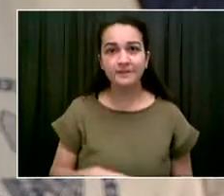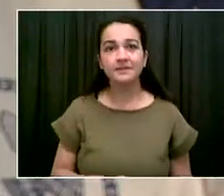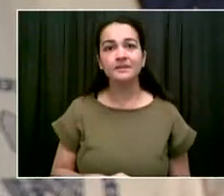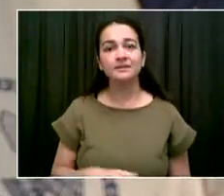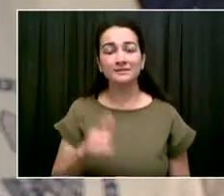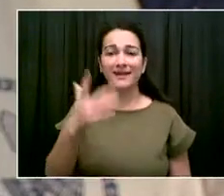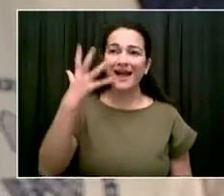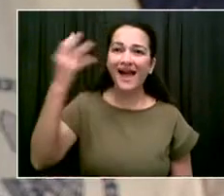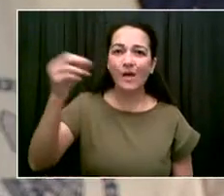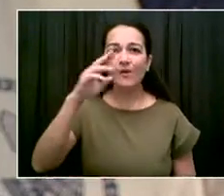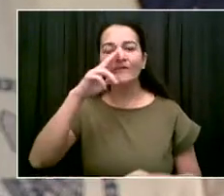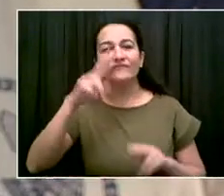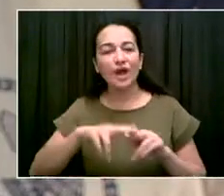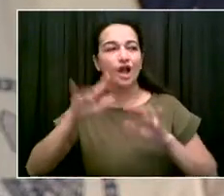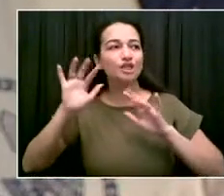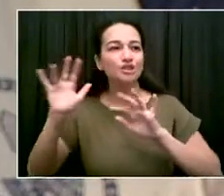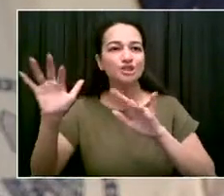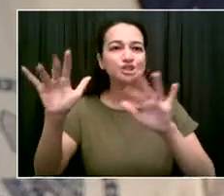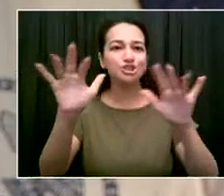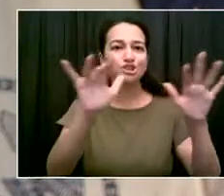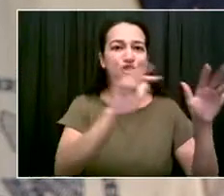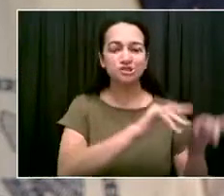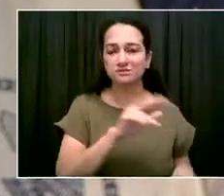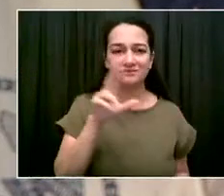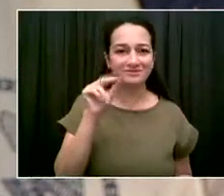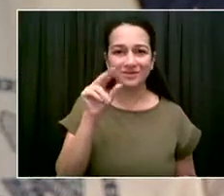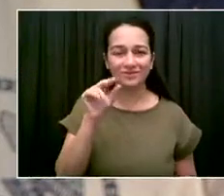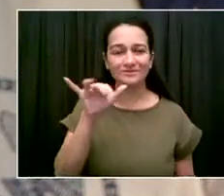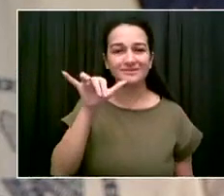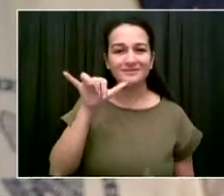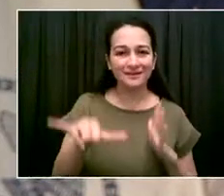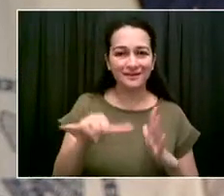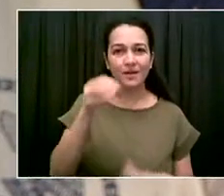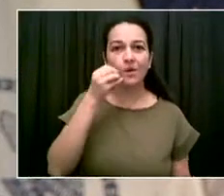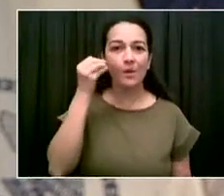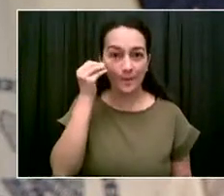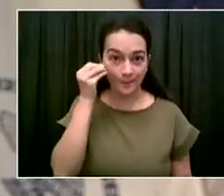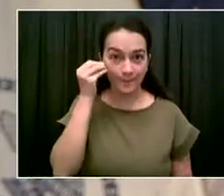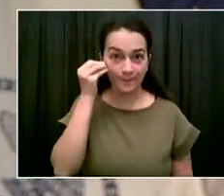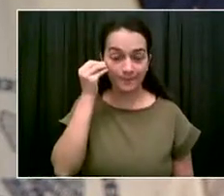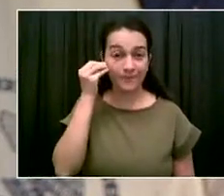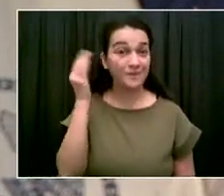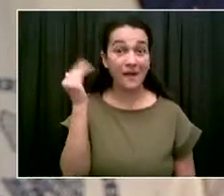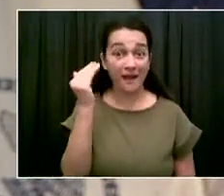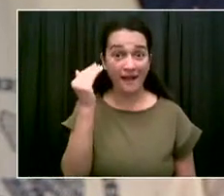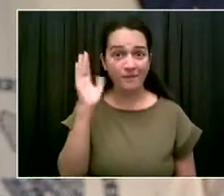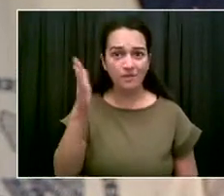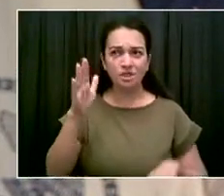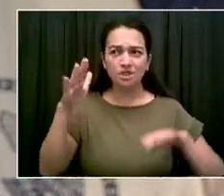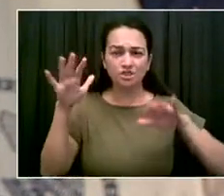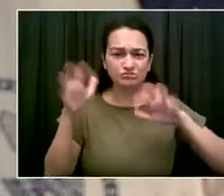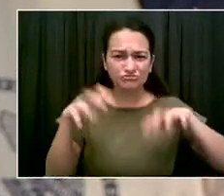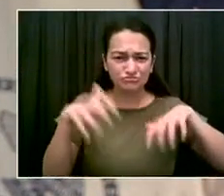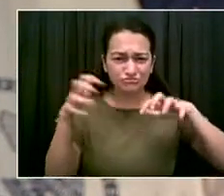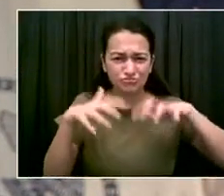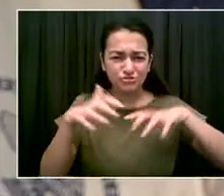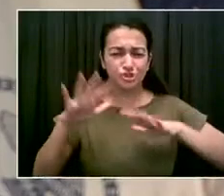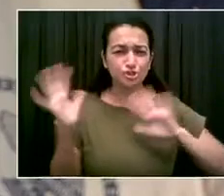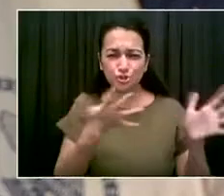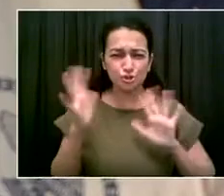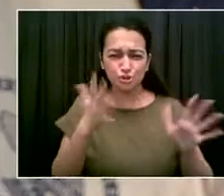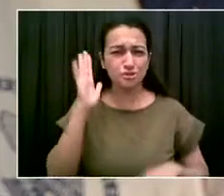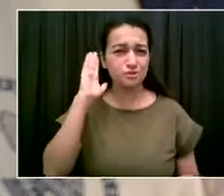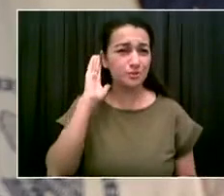because when you add together heavy rainfall, strong winds, you can have a lot of situations that make walking, driving, everything